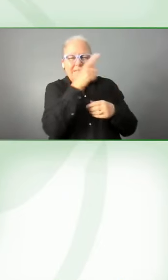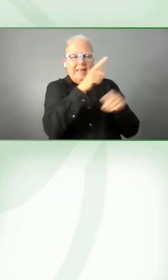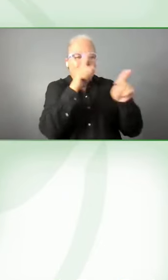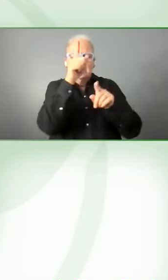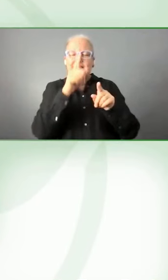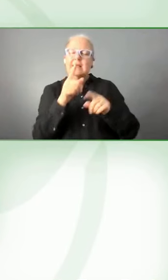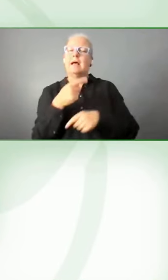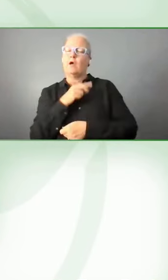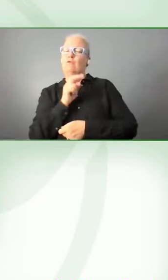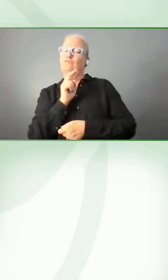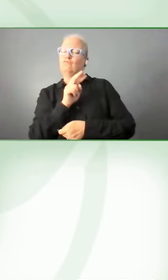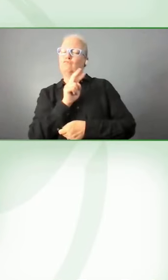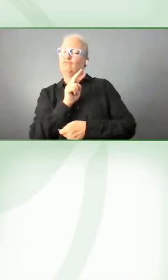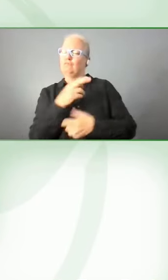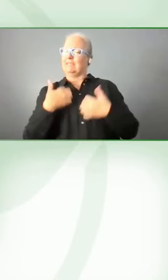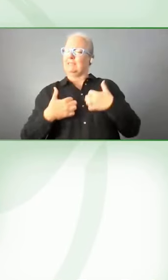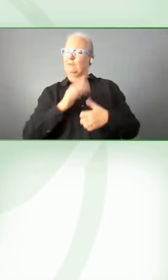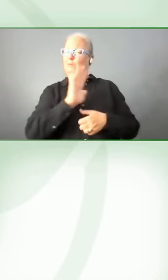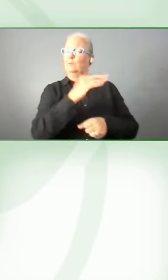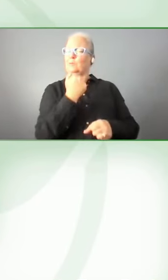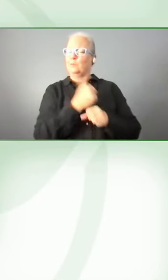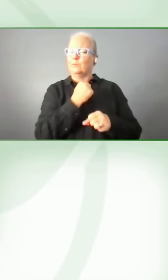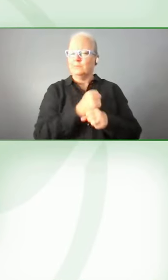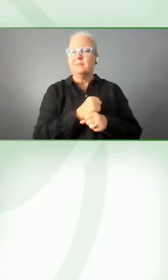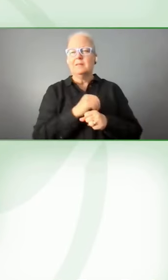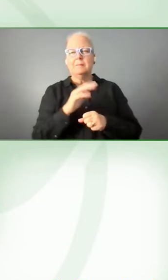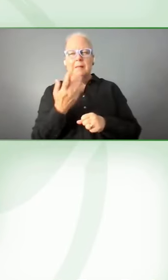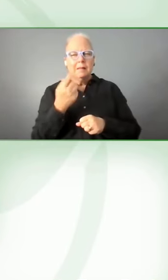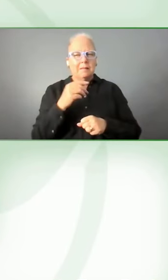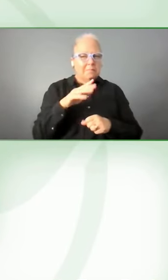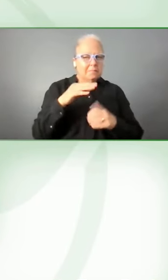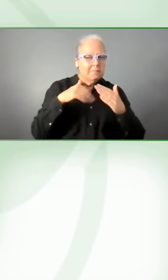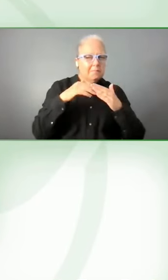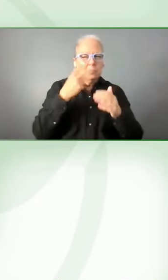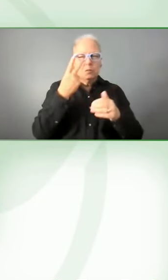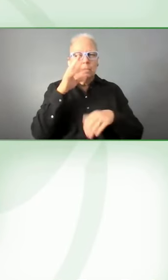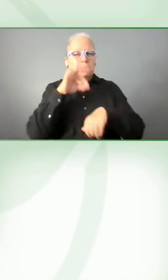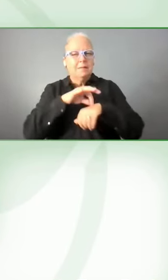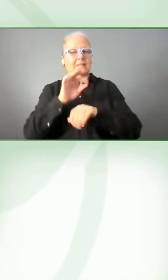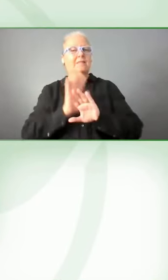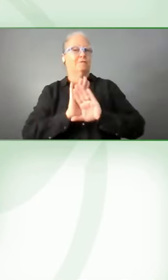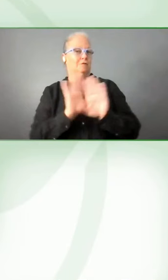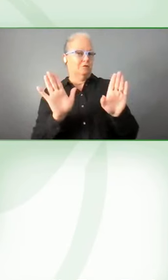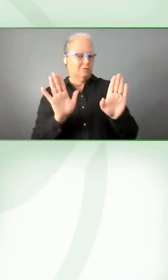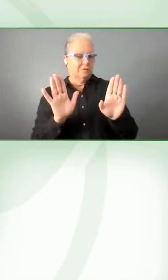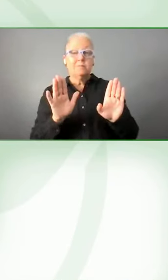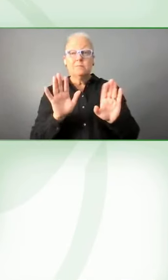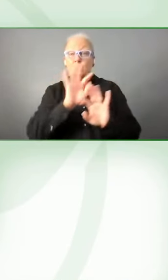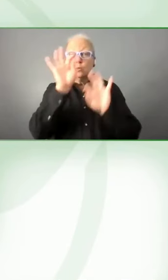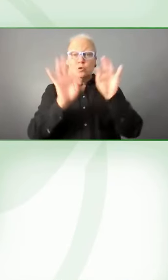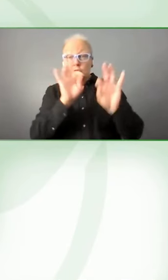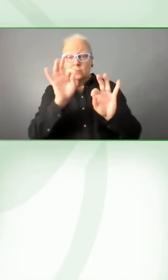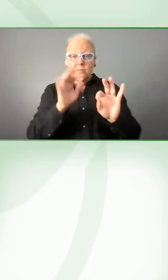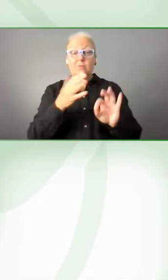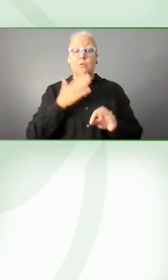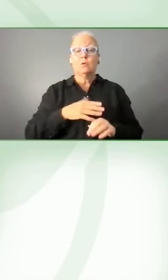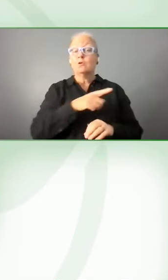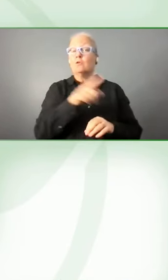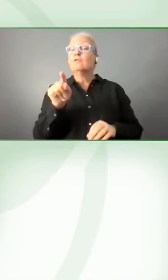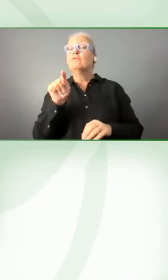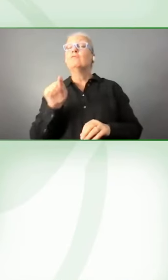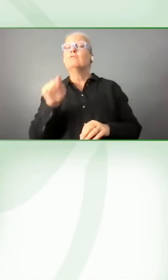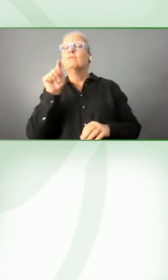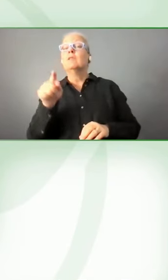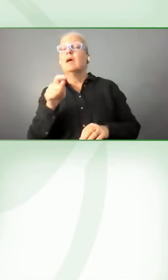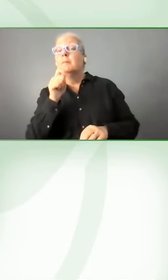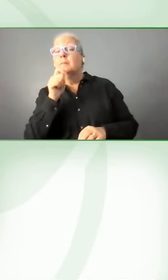we've only got a minute and a half left and there's not many too many people here live in the room, but we do have some questions. So, uh, if I could just ask you to press your button on your thing and ask, and ask, ask